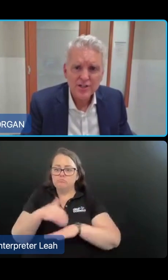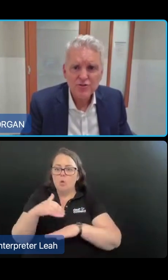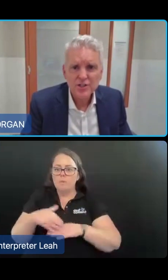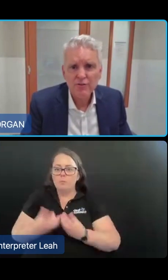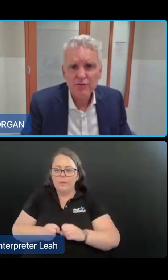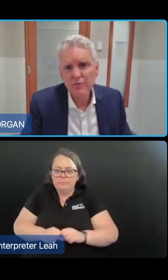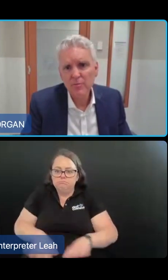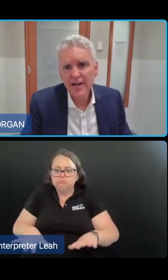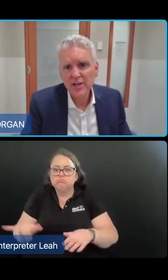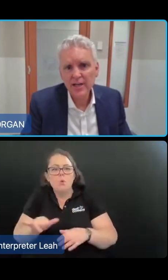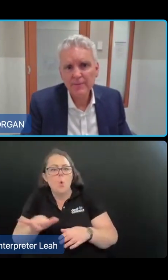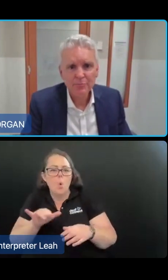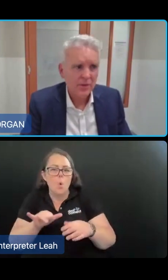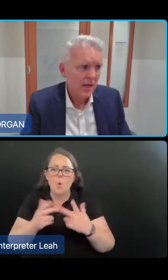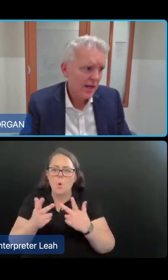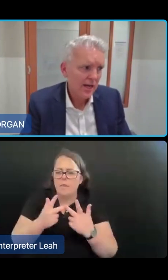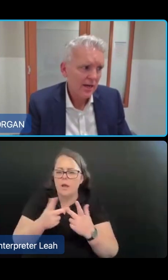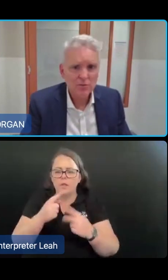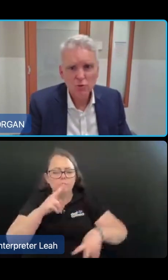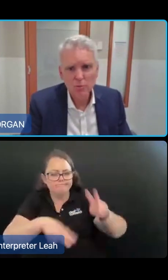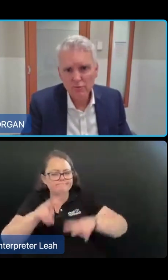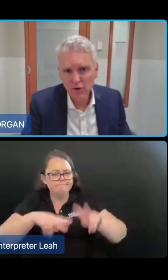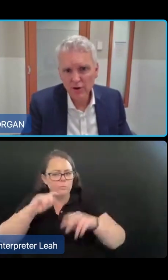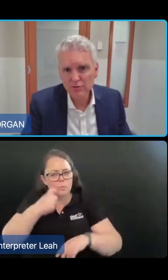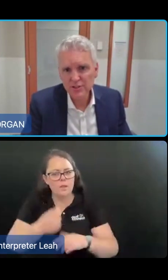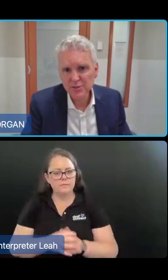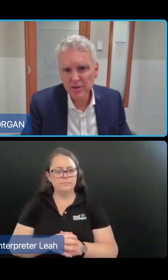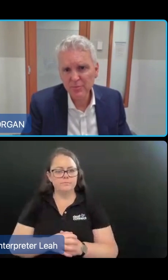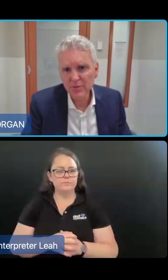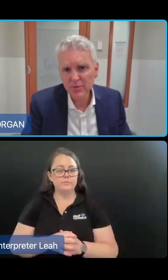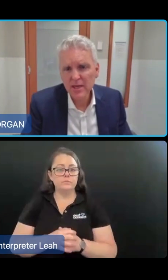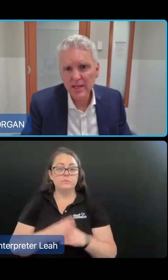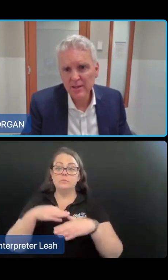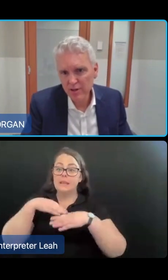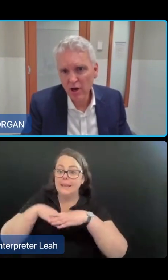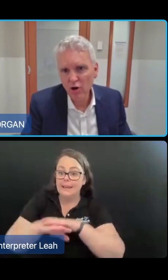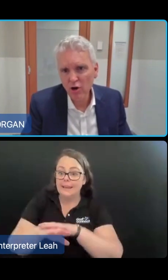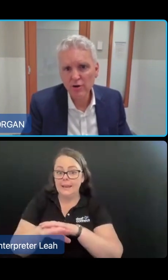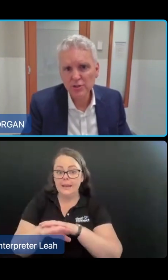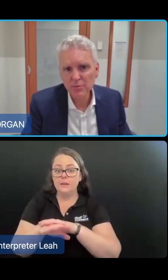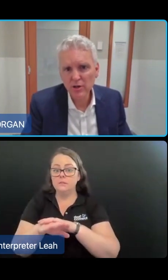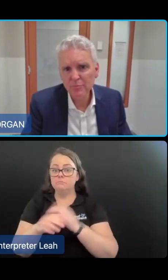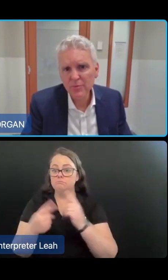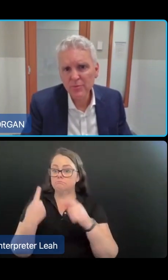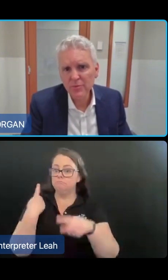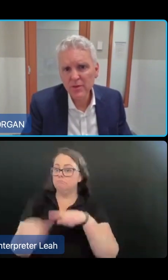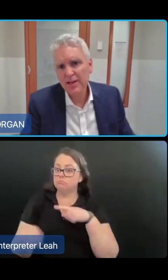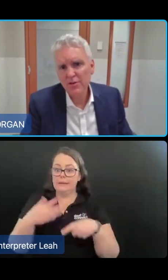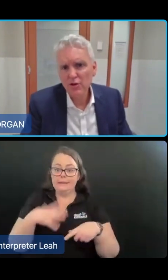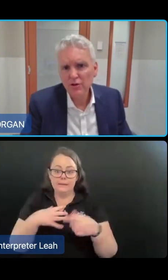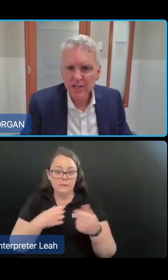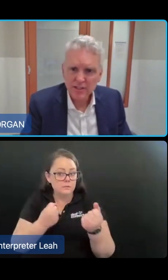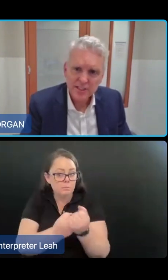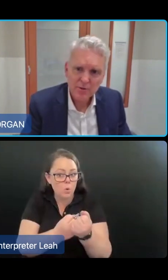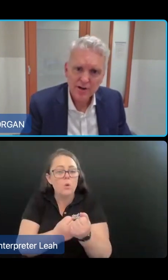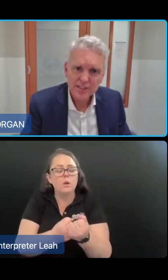After registering with my aged care, a person will be referred to assessment, either in the home or in hospital. And